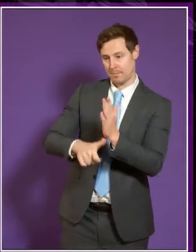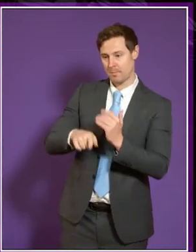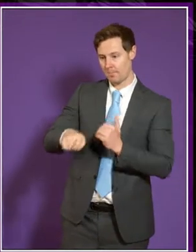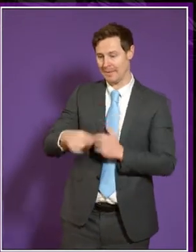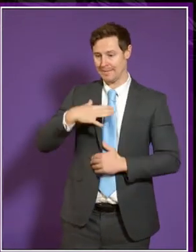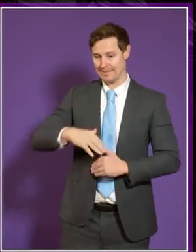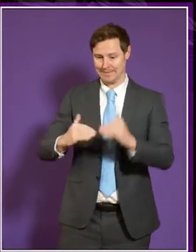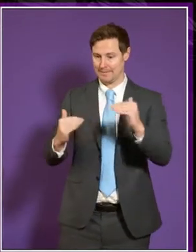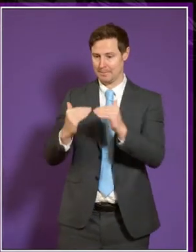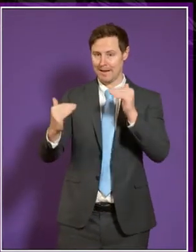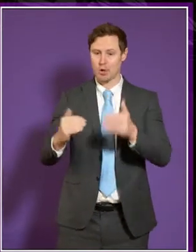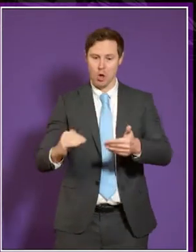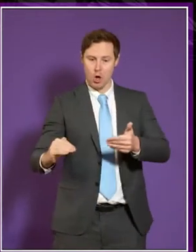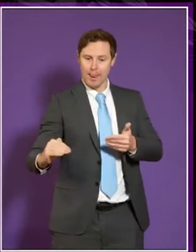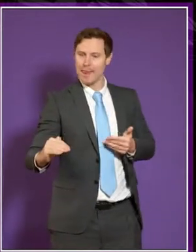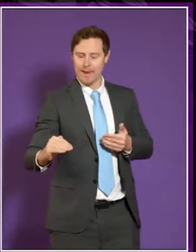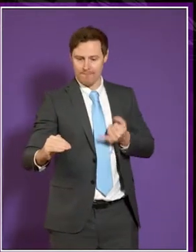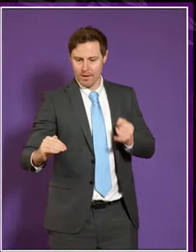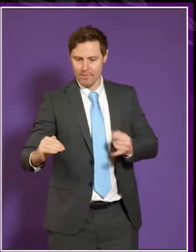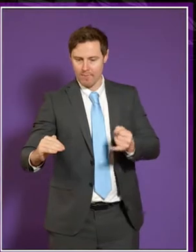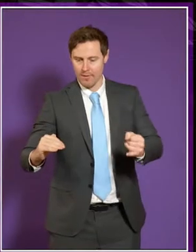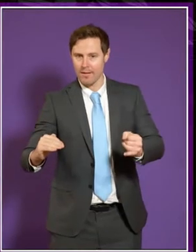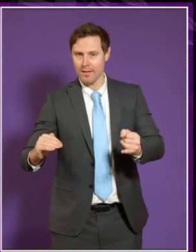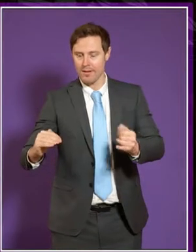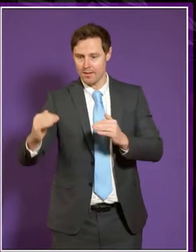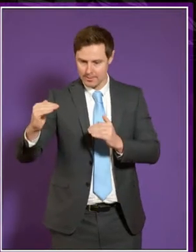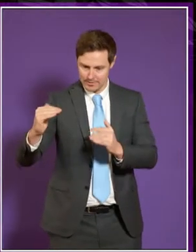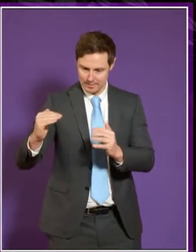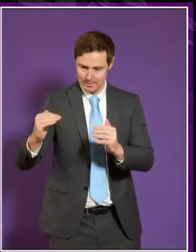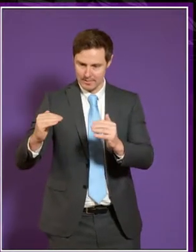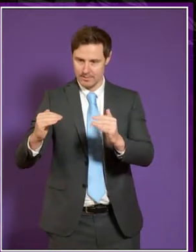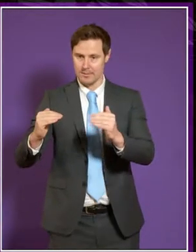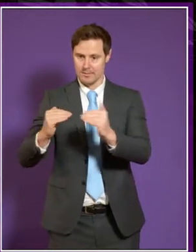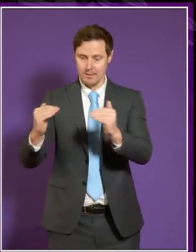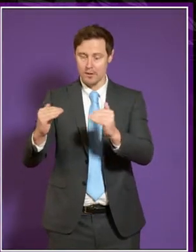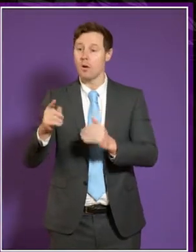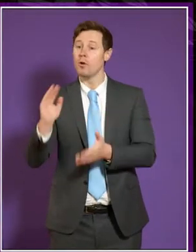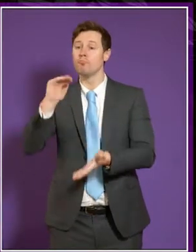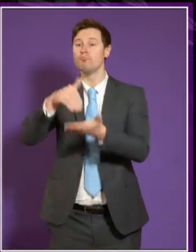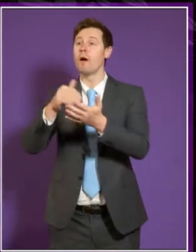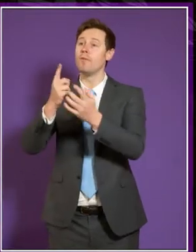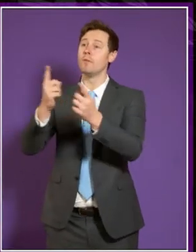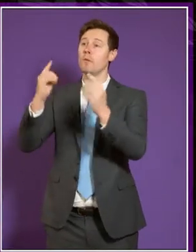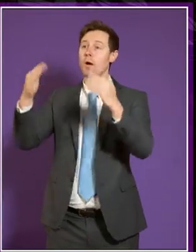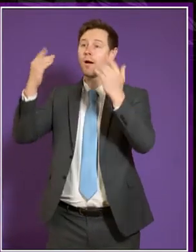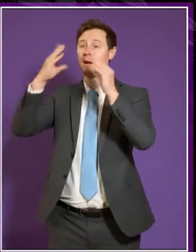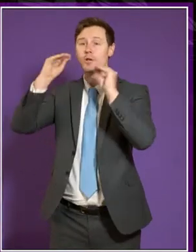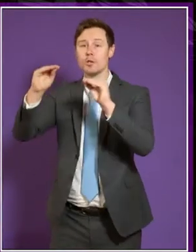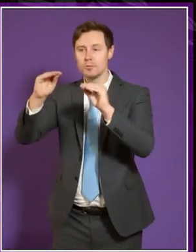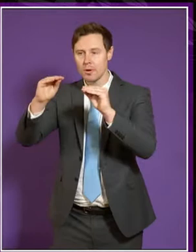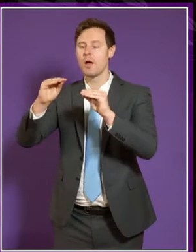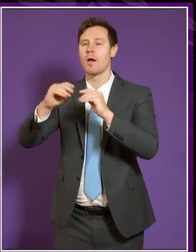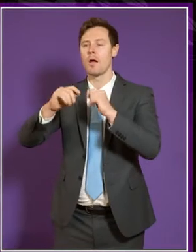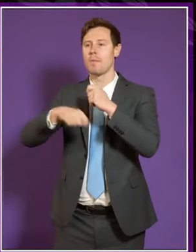adequately met at earlier stages in the education system will, when they come to entry to higher education, have other